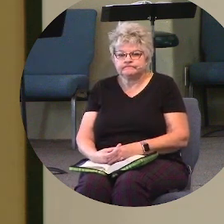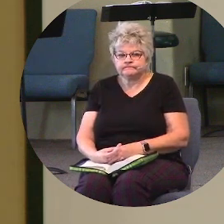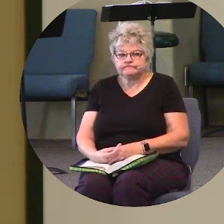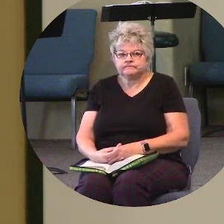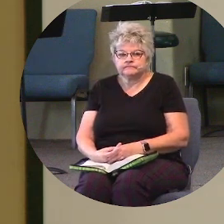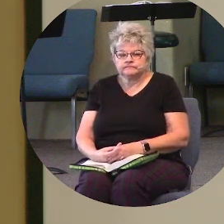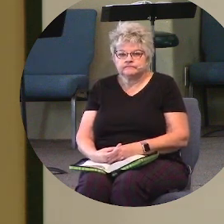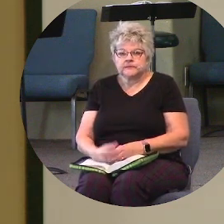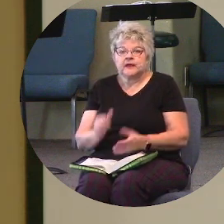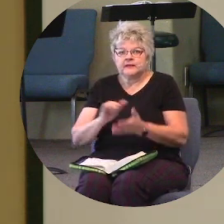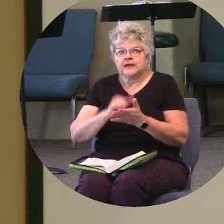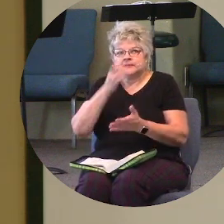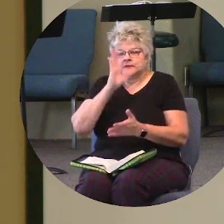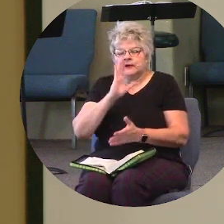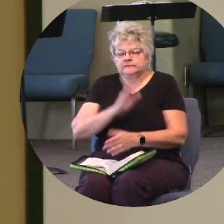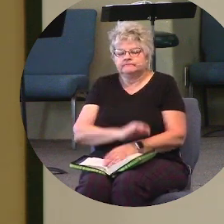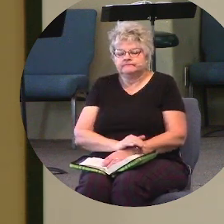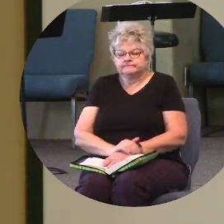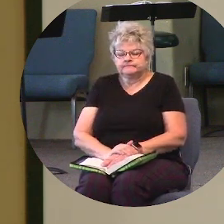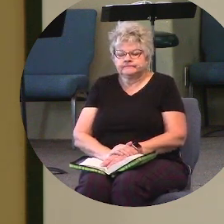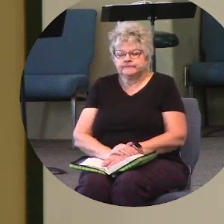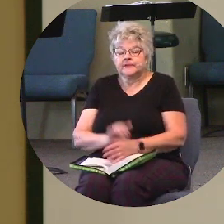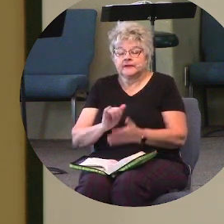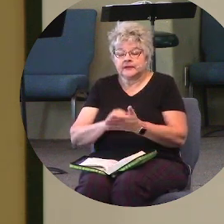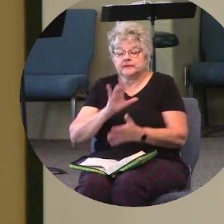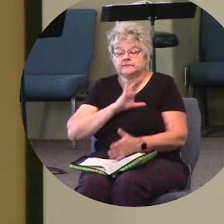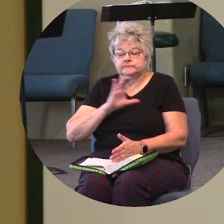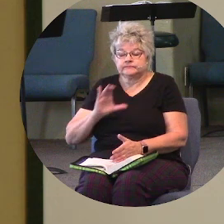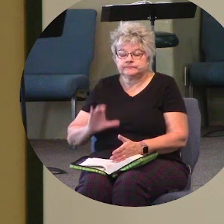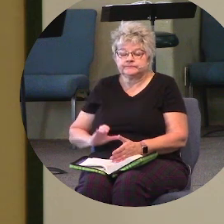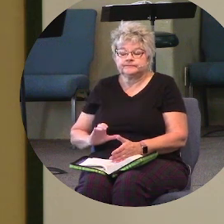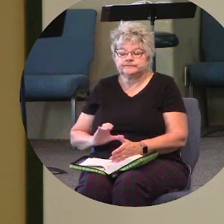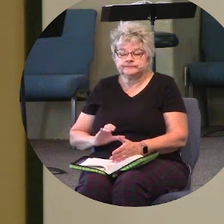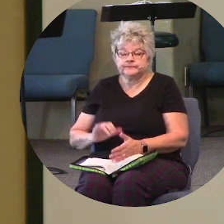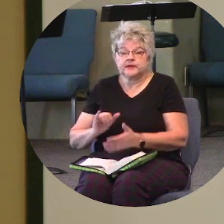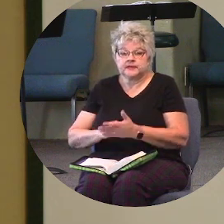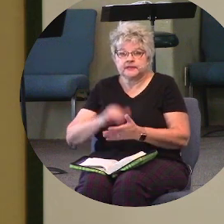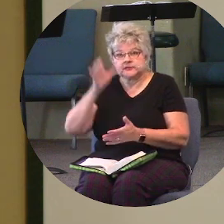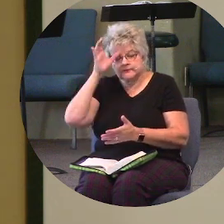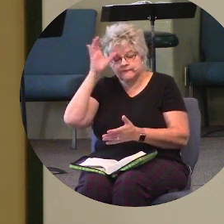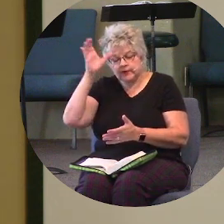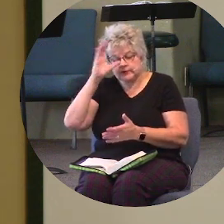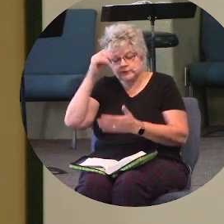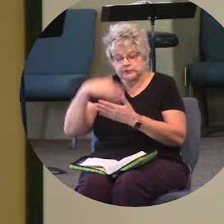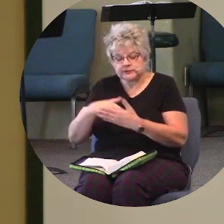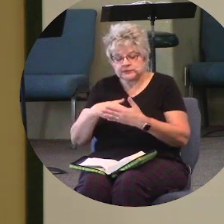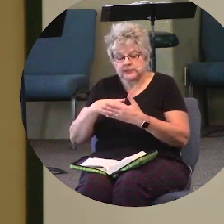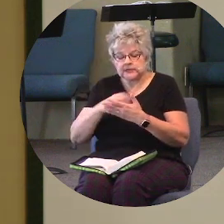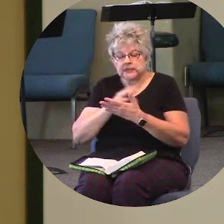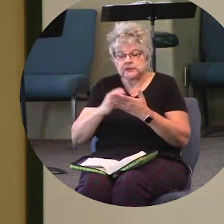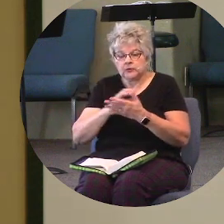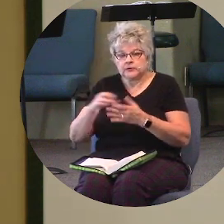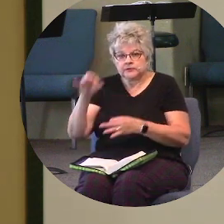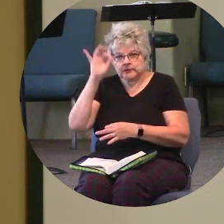And that's God. That's Christ. Christ, that's the Father, the Son, and the Holy Spirit.